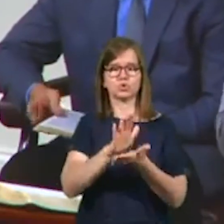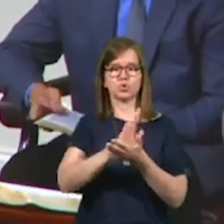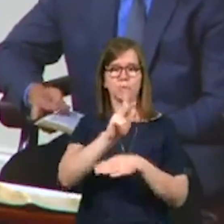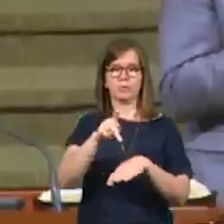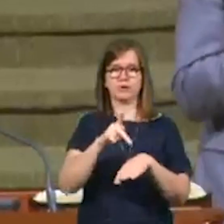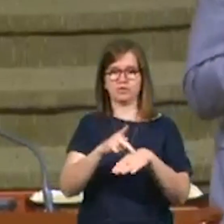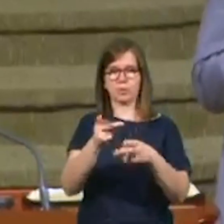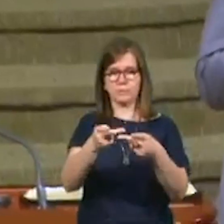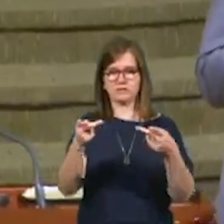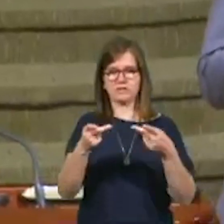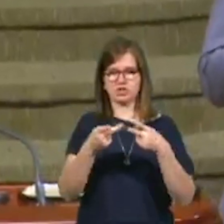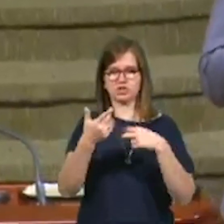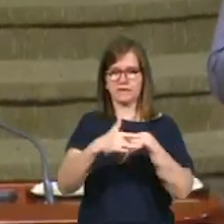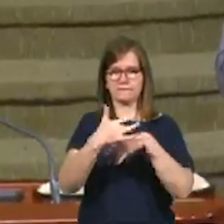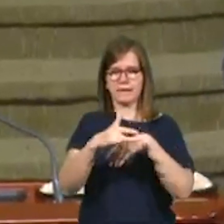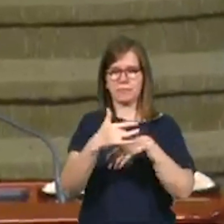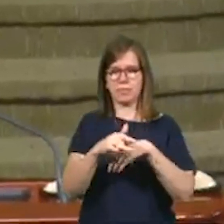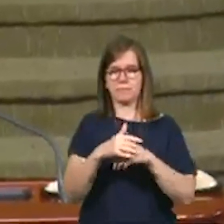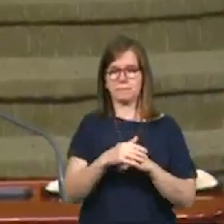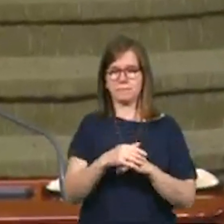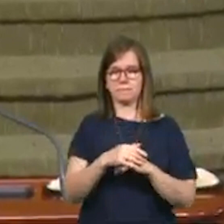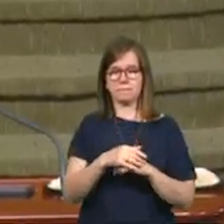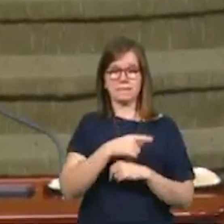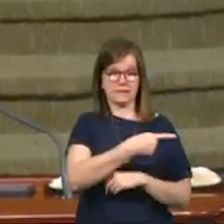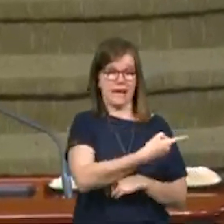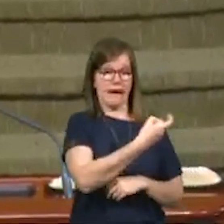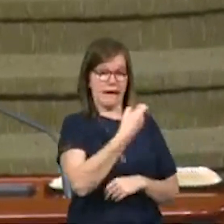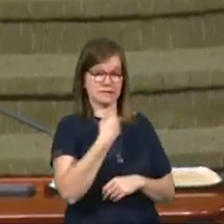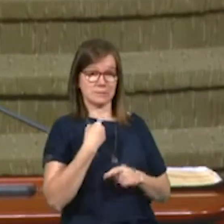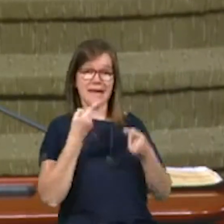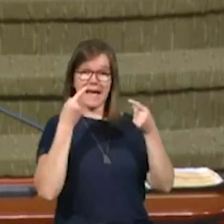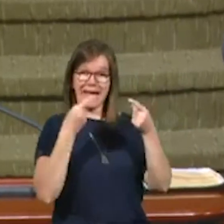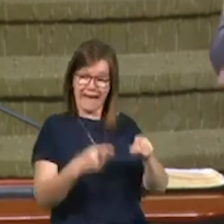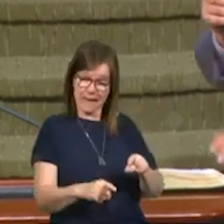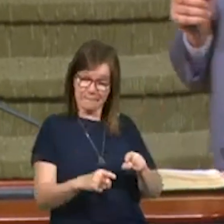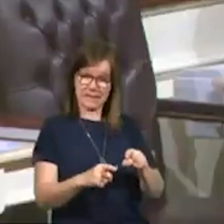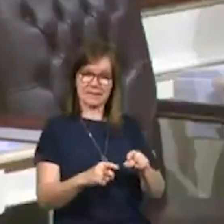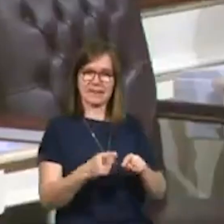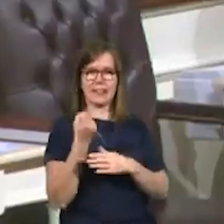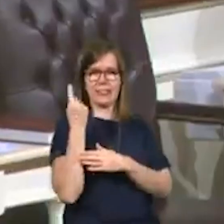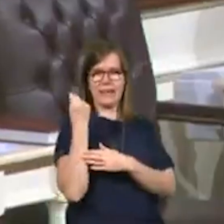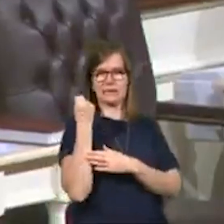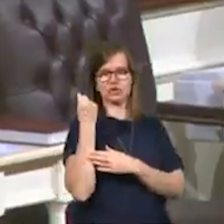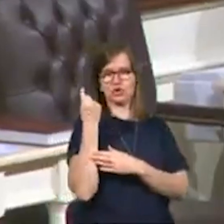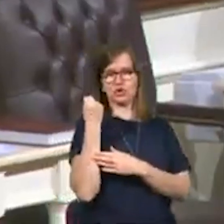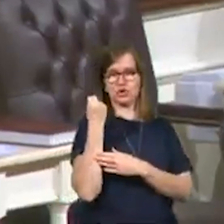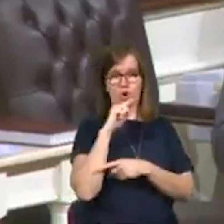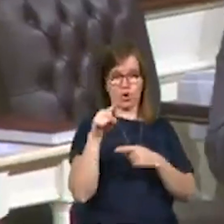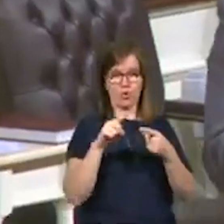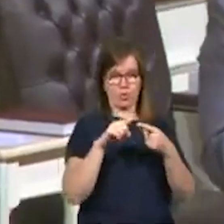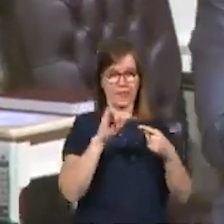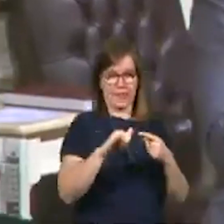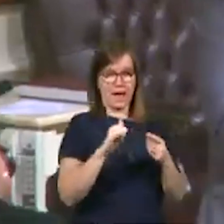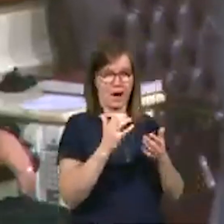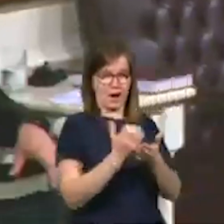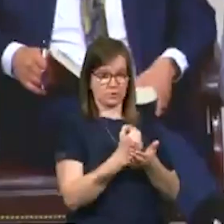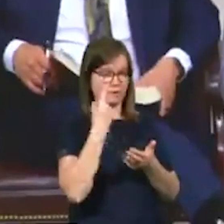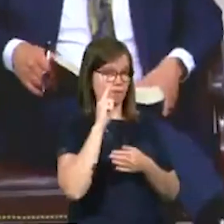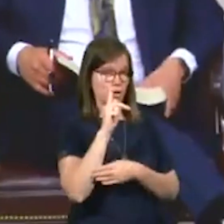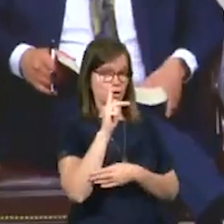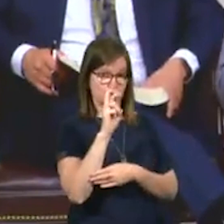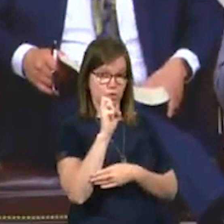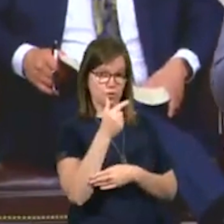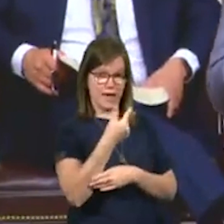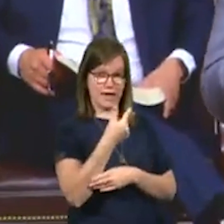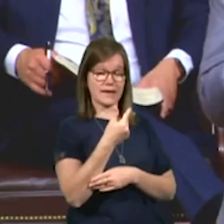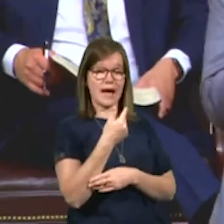came up in Gulfport, Mississippi. And he asked me about it. just so happened. It just so happened last year when this opportunity came up for Craig that I was,